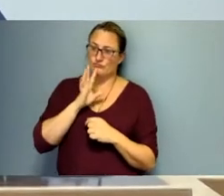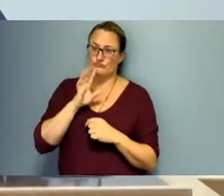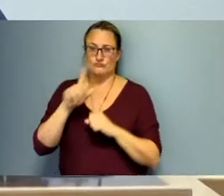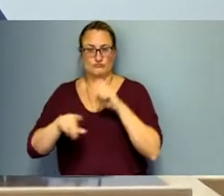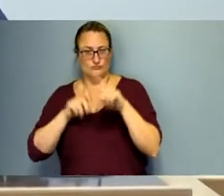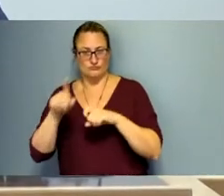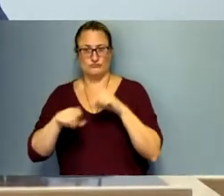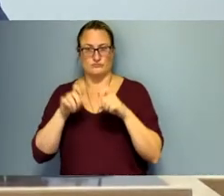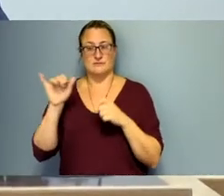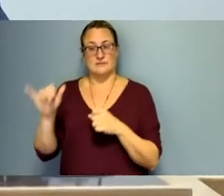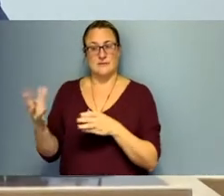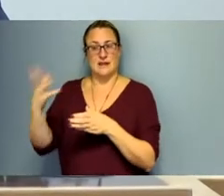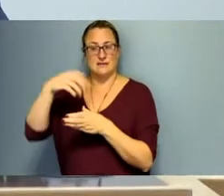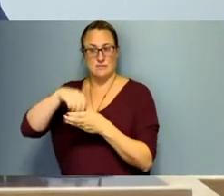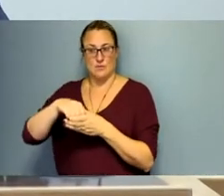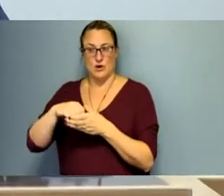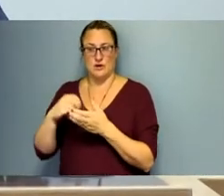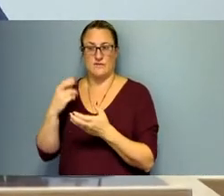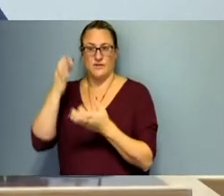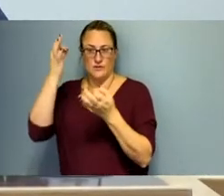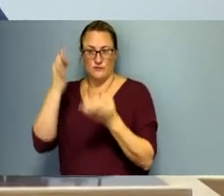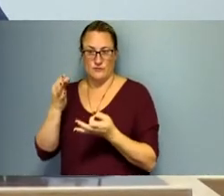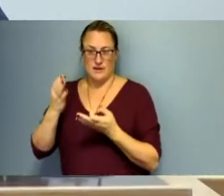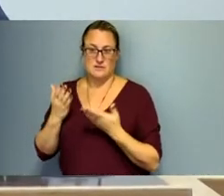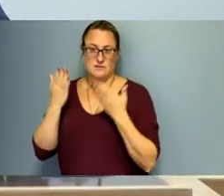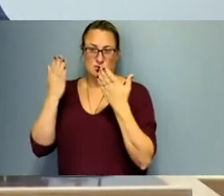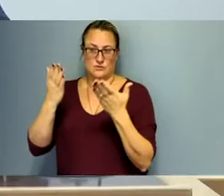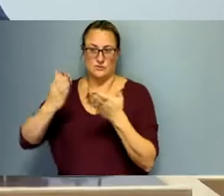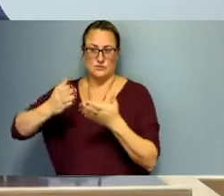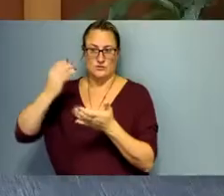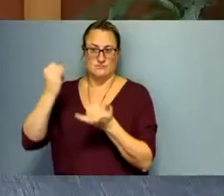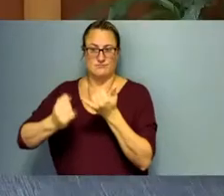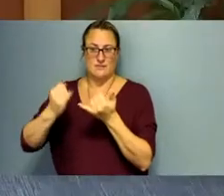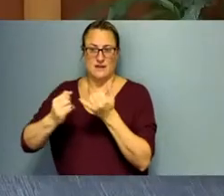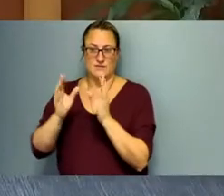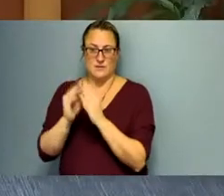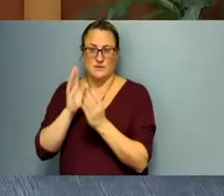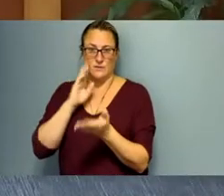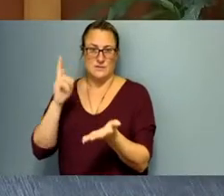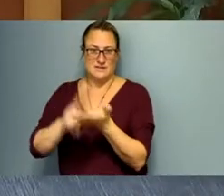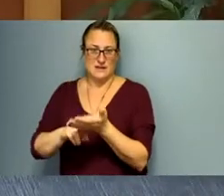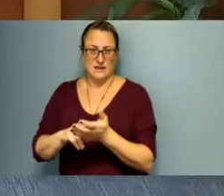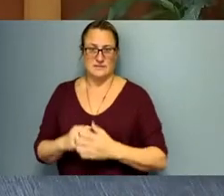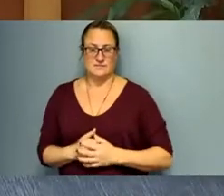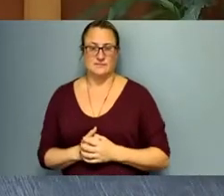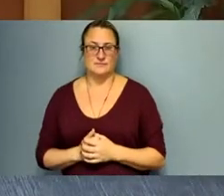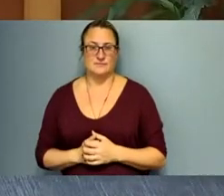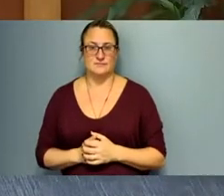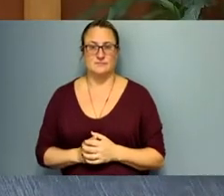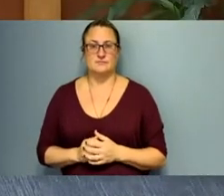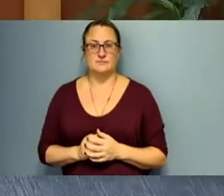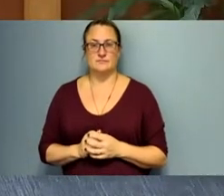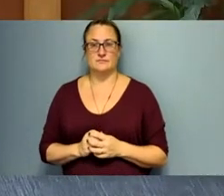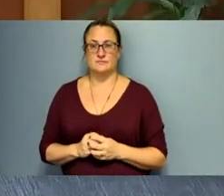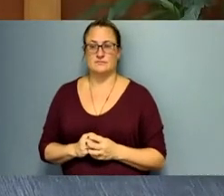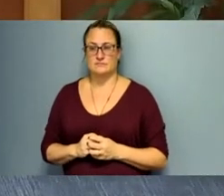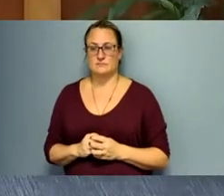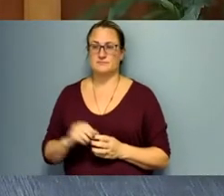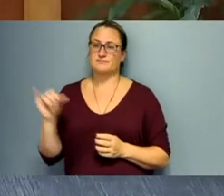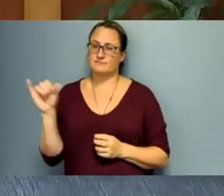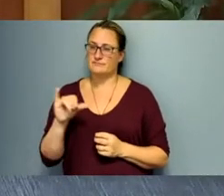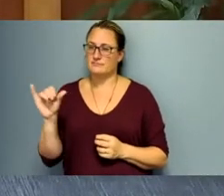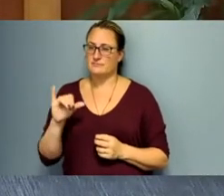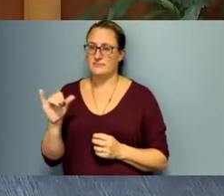that to be then part of the resolution that would be signed at the end of the meeting okay thank you and i'll just kind of echo my comments when we